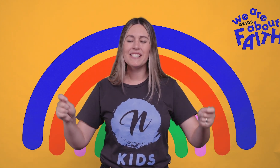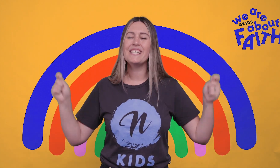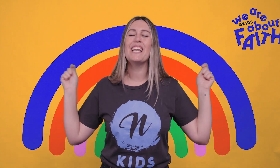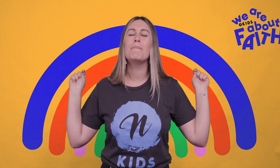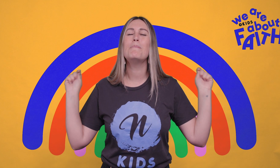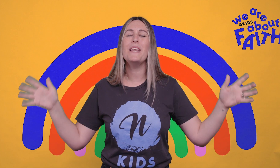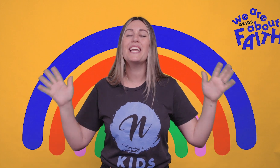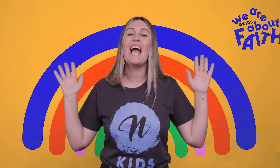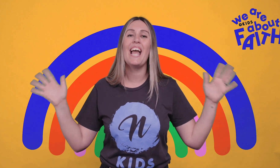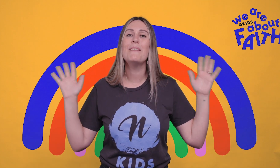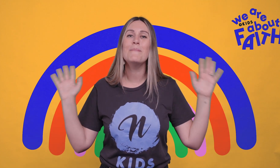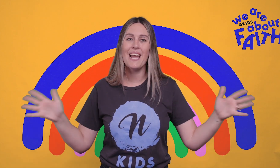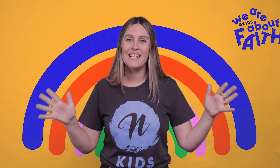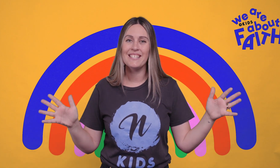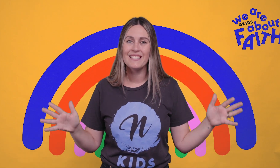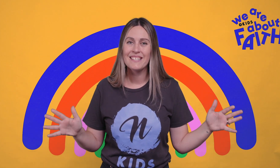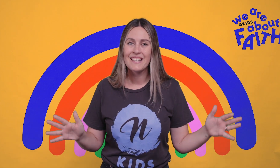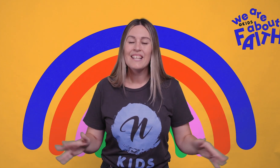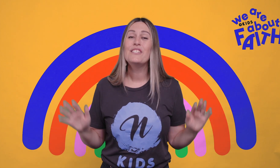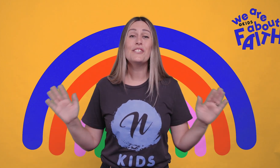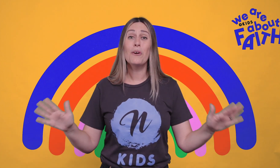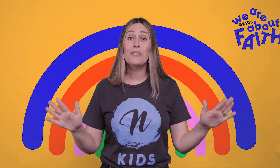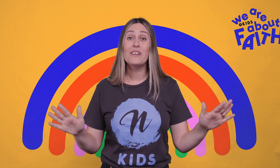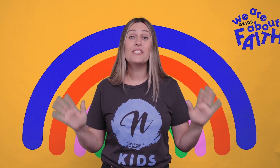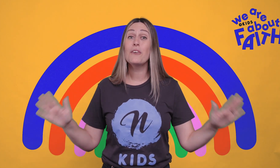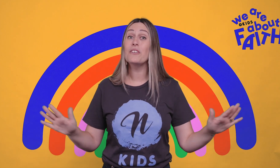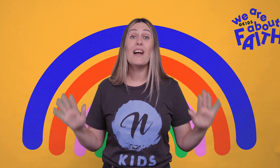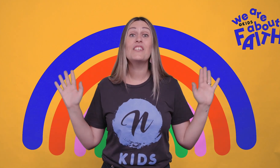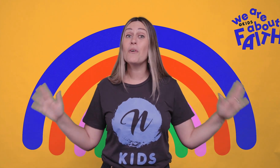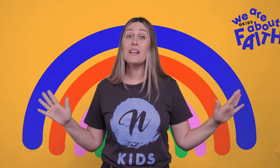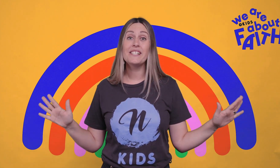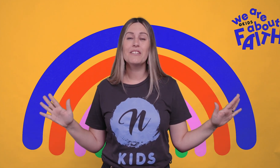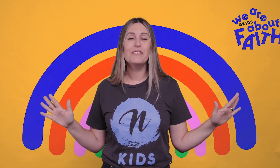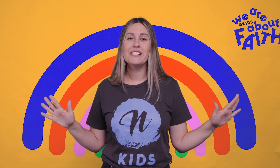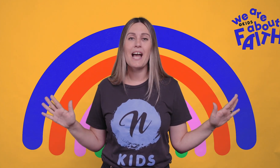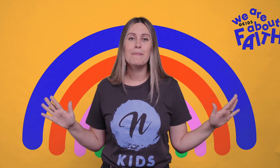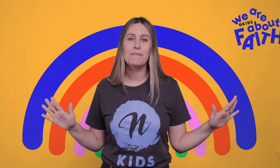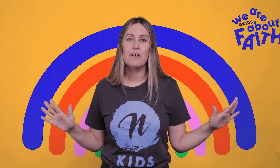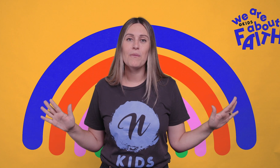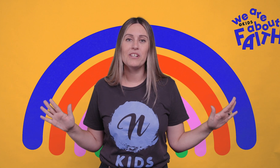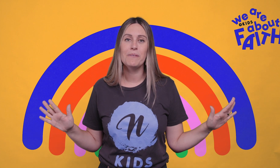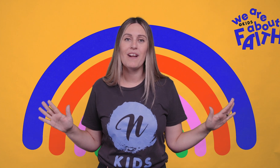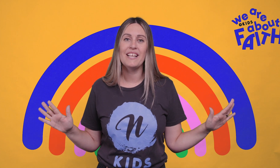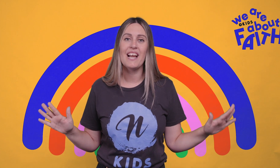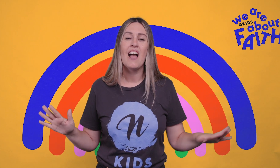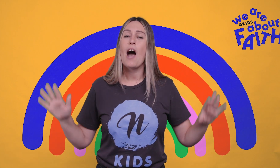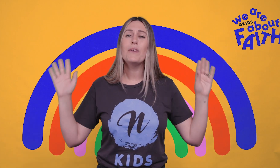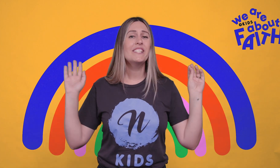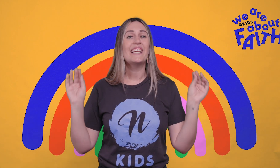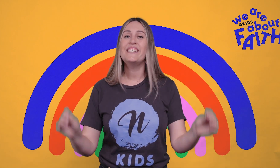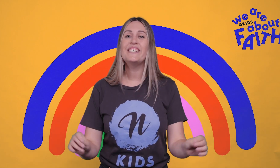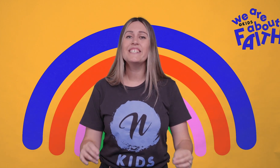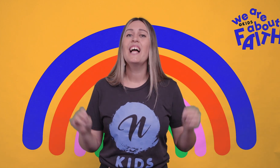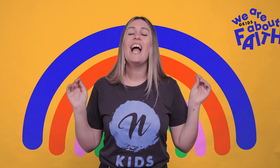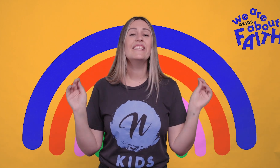believed it said a big Amen. So good, so good. Now I don't want us to lose this atmosphere of worship right now. I